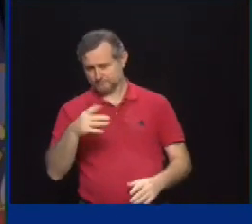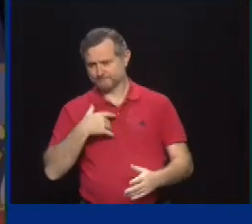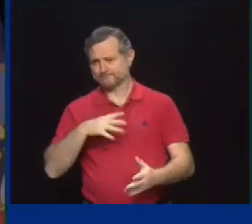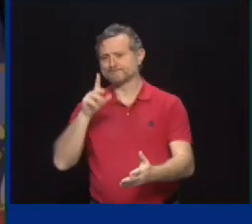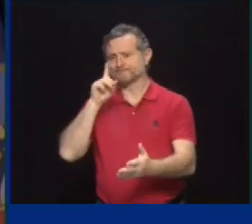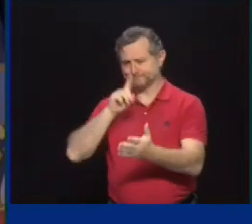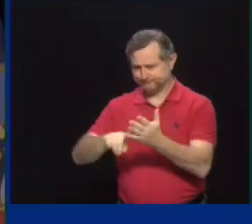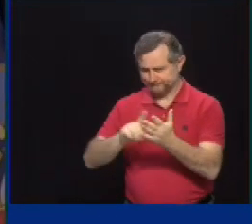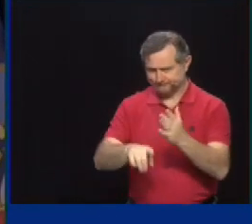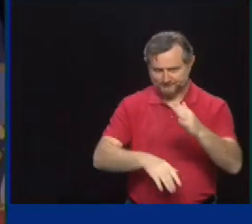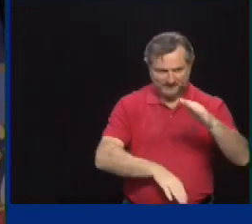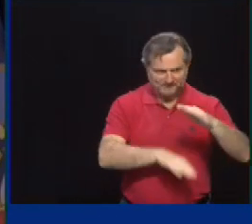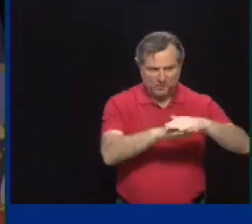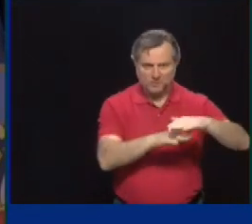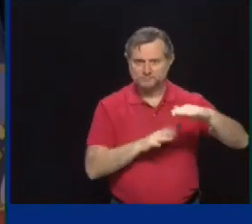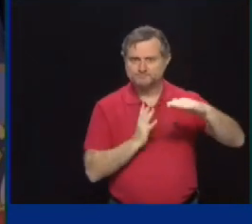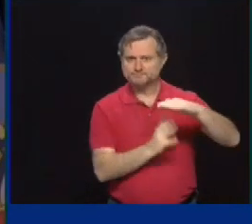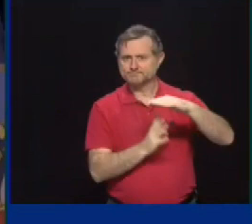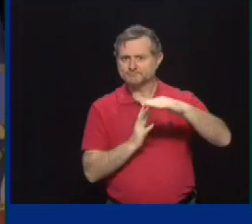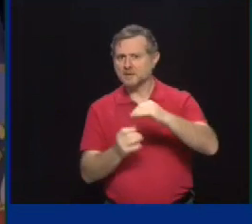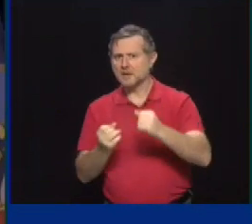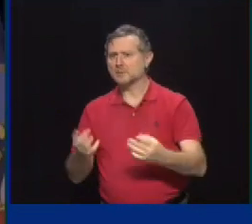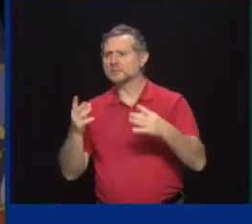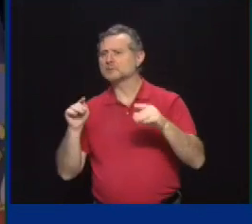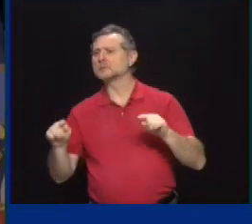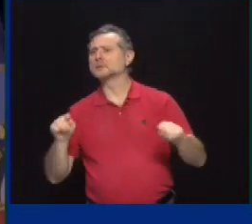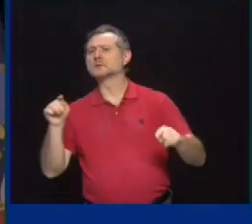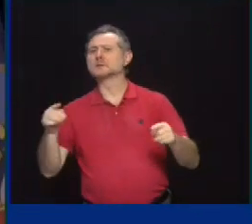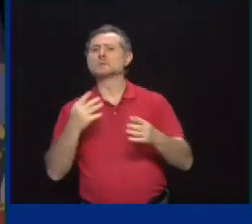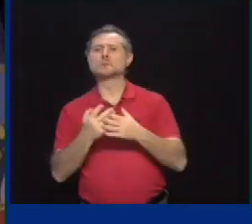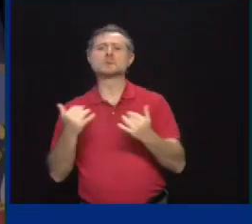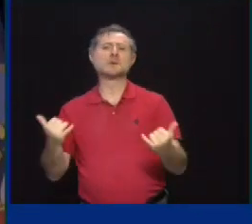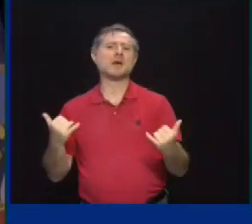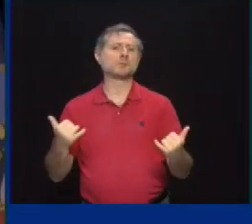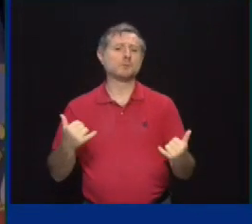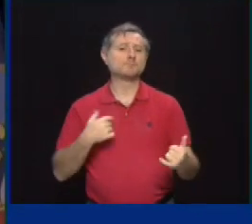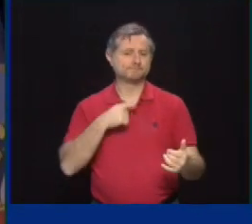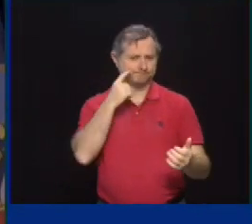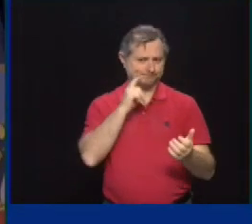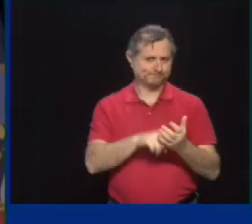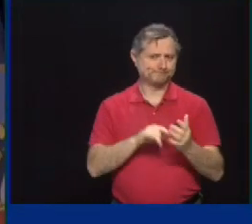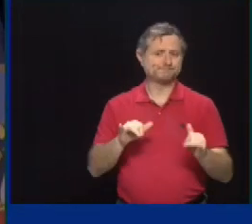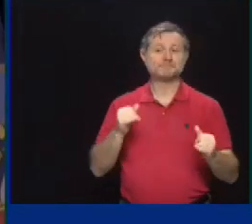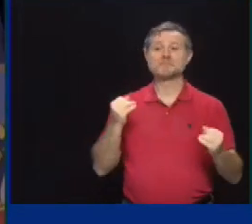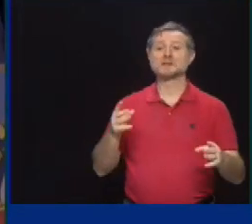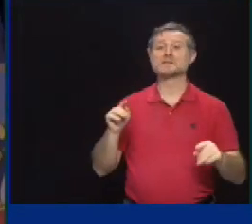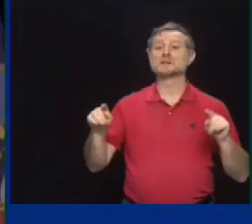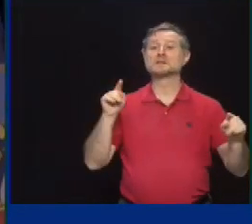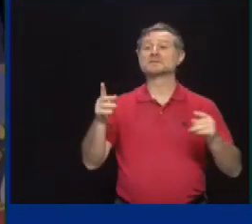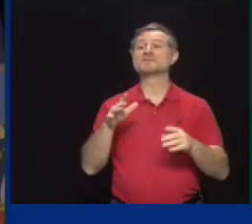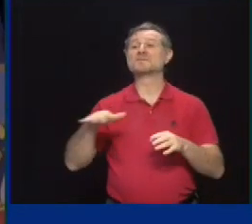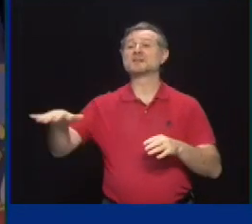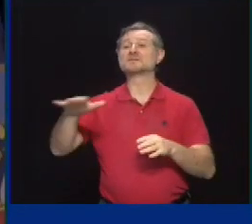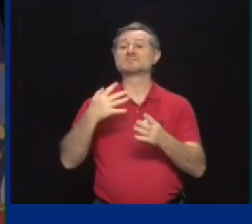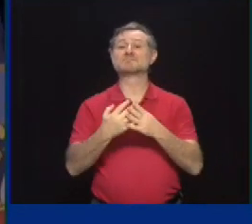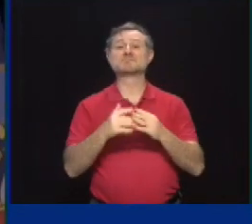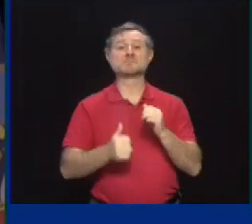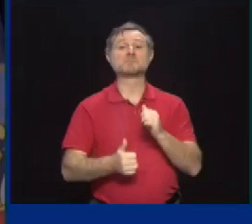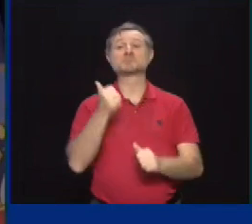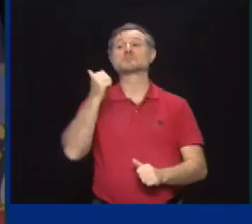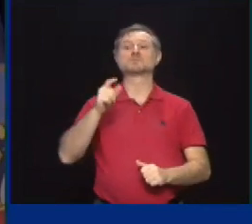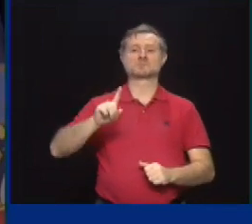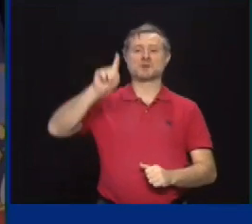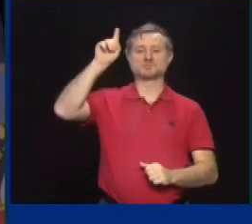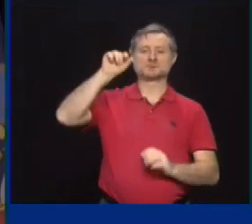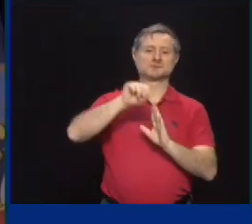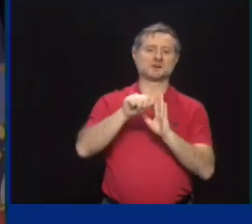my first week on the job. And what I've found is that there are many facilities, particularly upstate, that are only half full and that